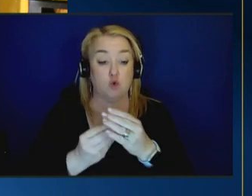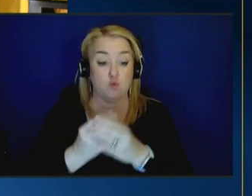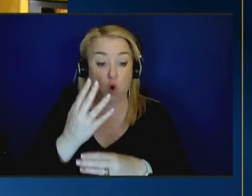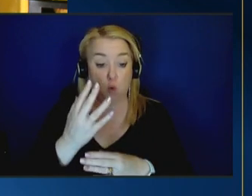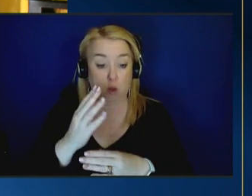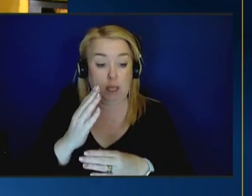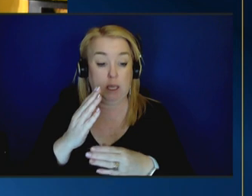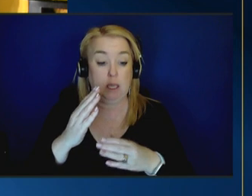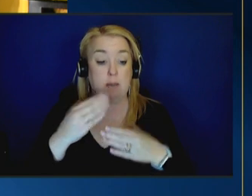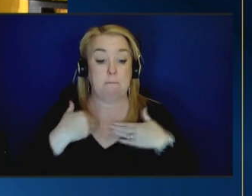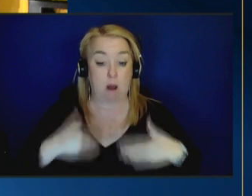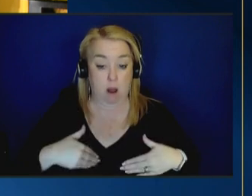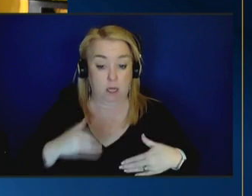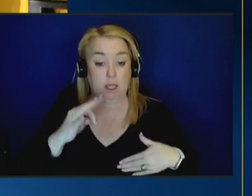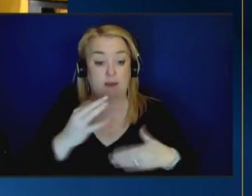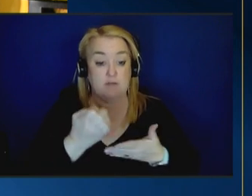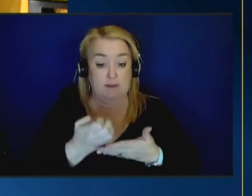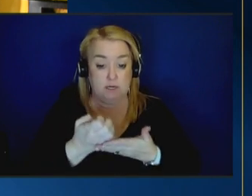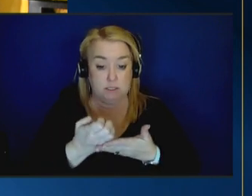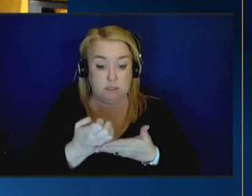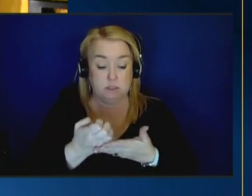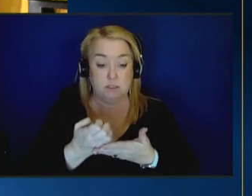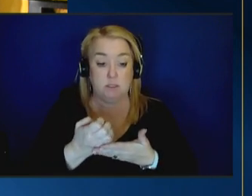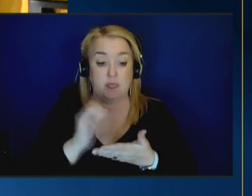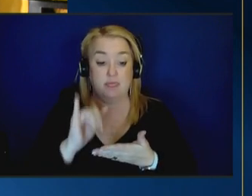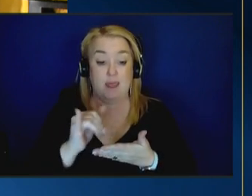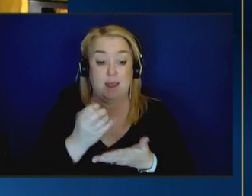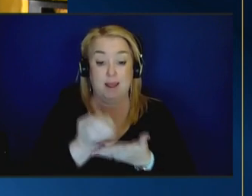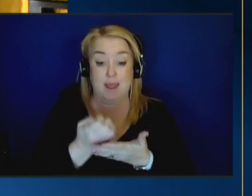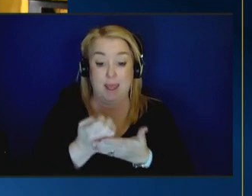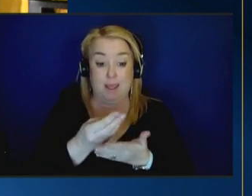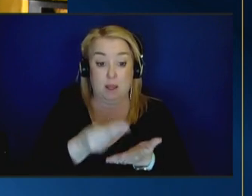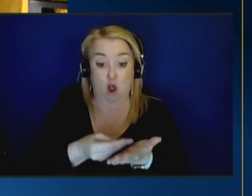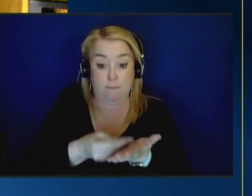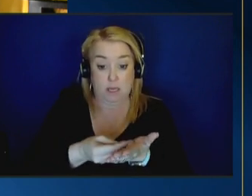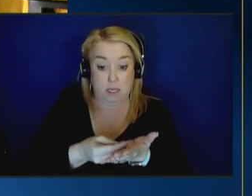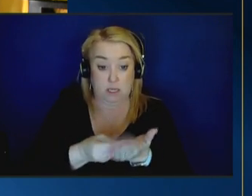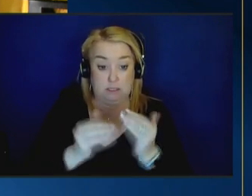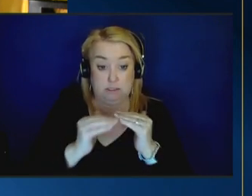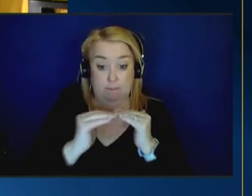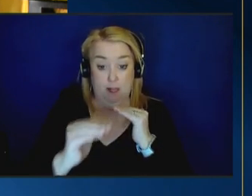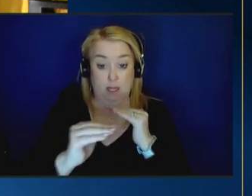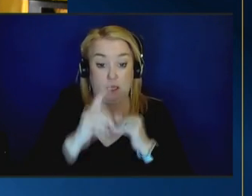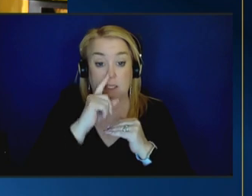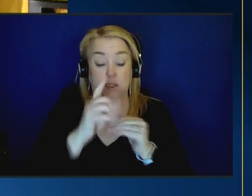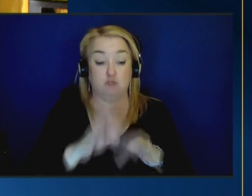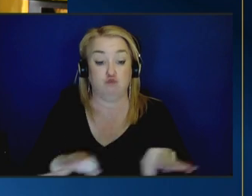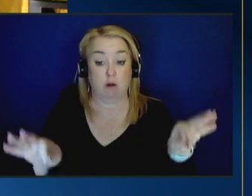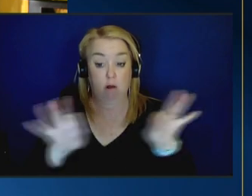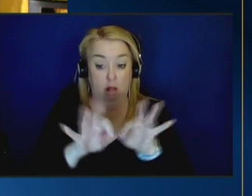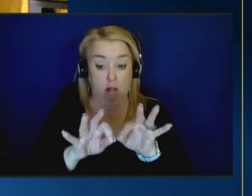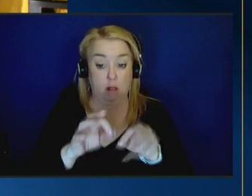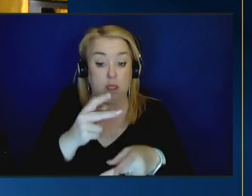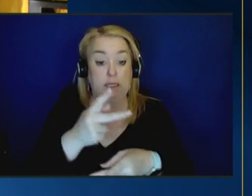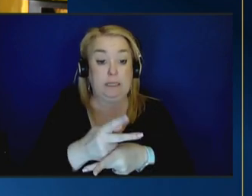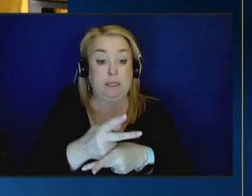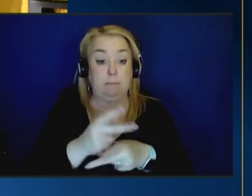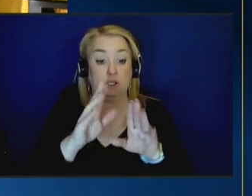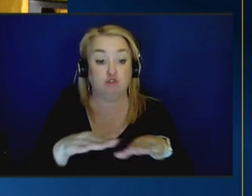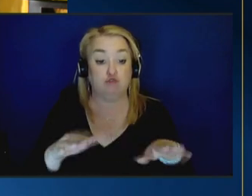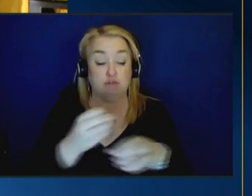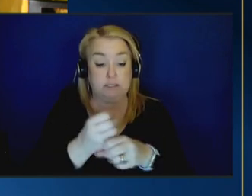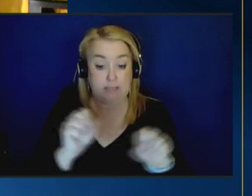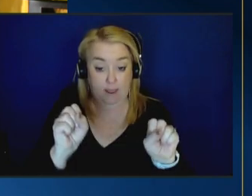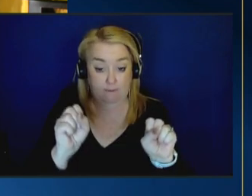evidence that economic stability is really critical to keeping children safe preventing